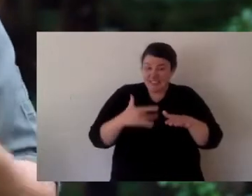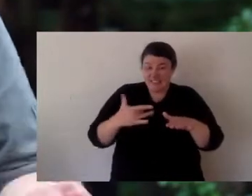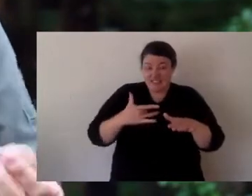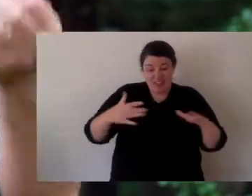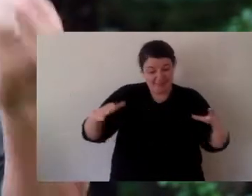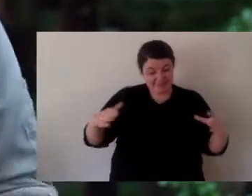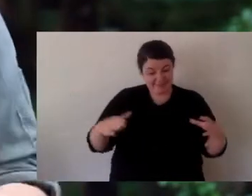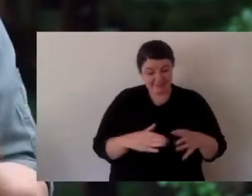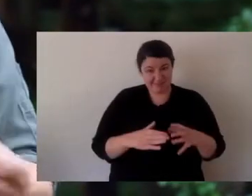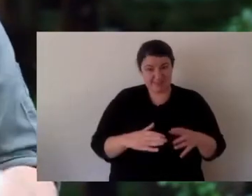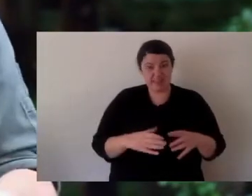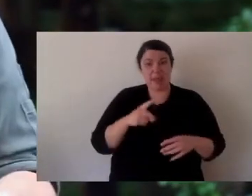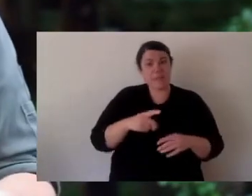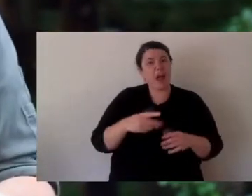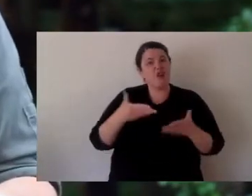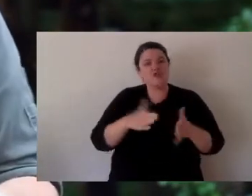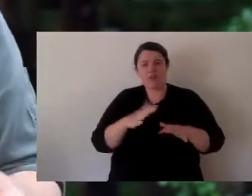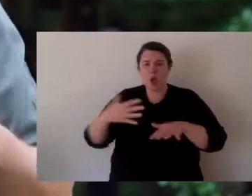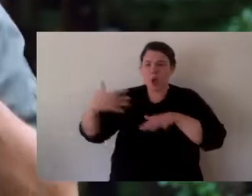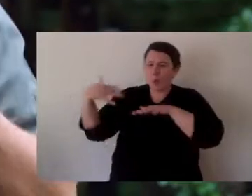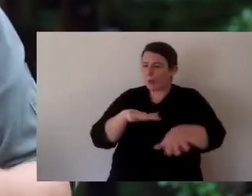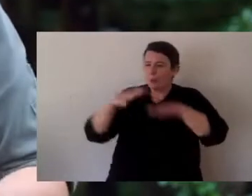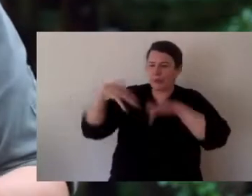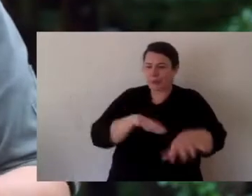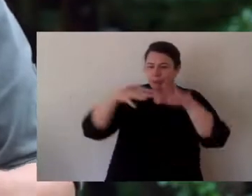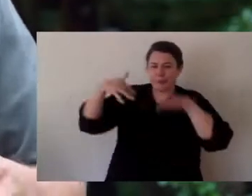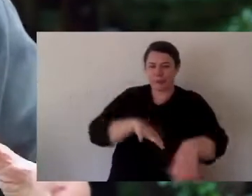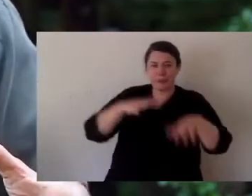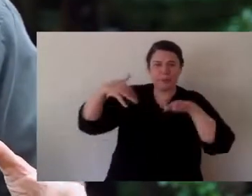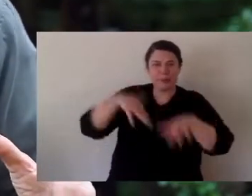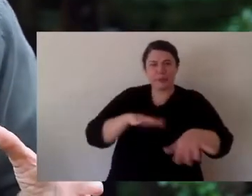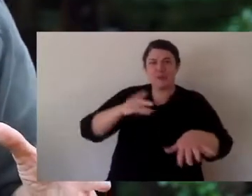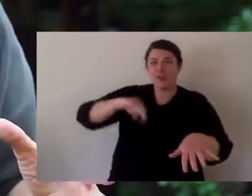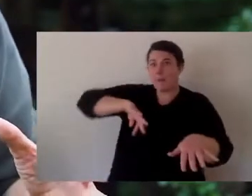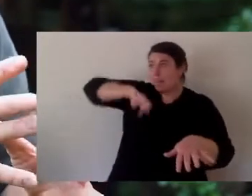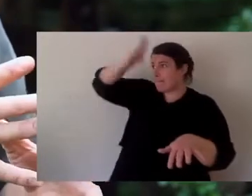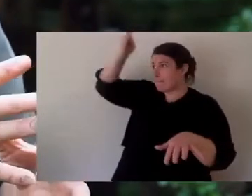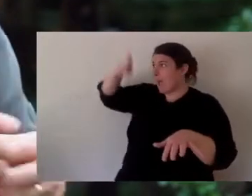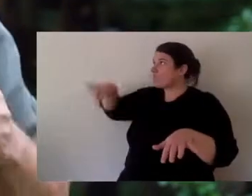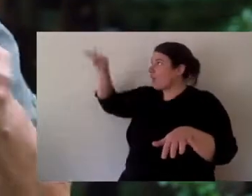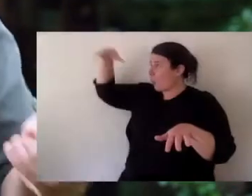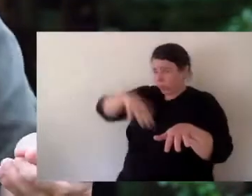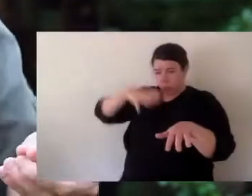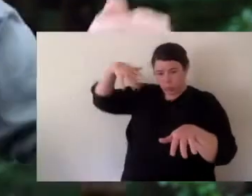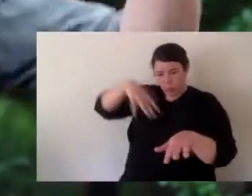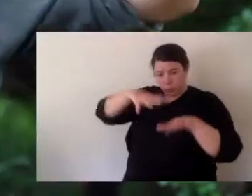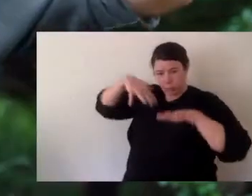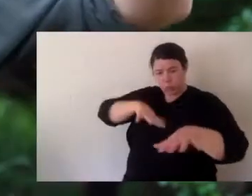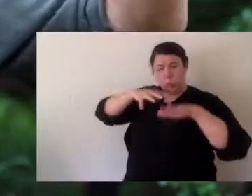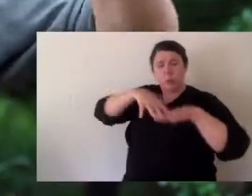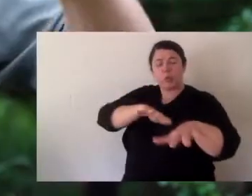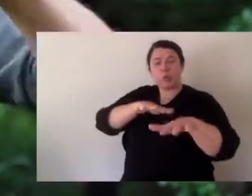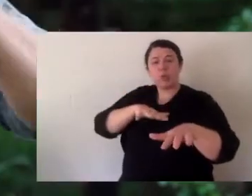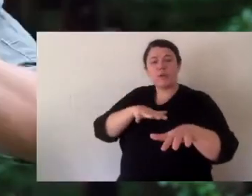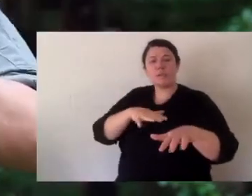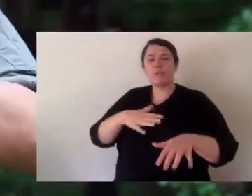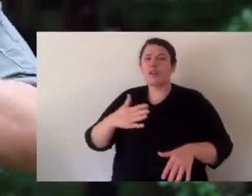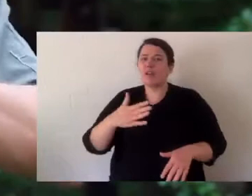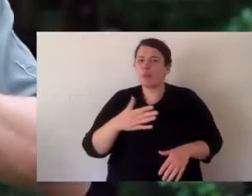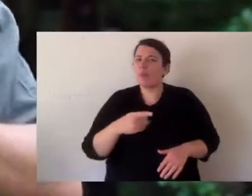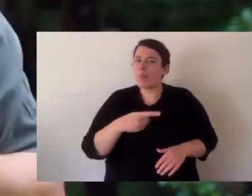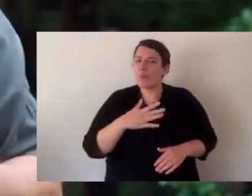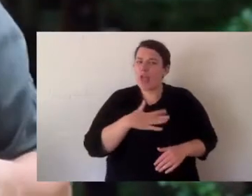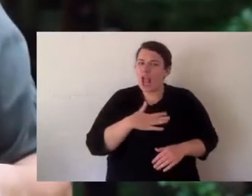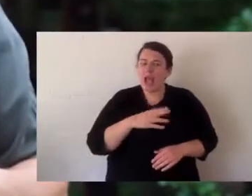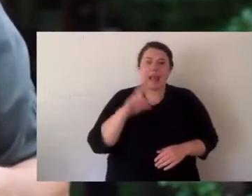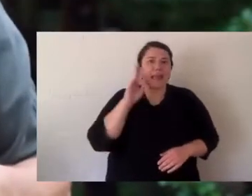last refuge. That's where they survive. The rivers are quite fast flowing. They're eastern rivers that flow off the mountain range,